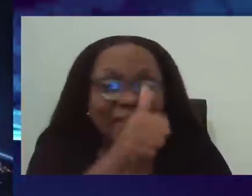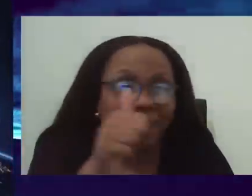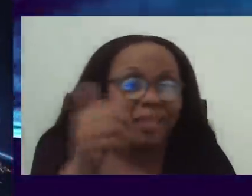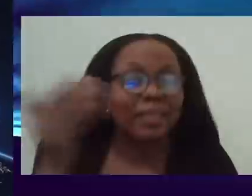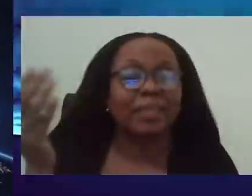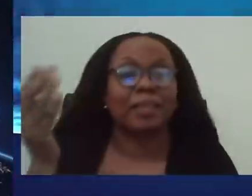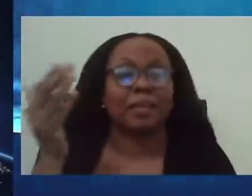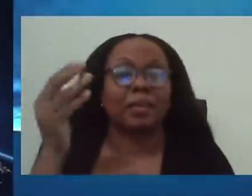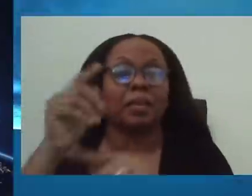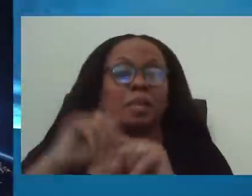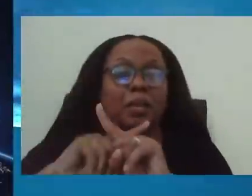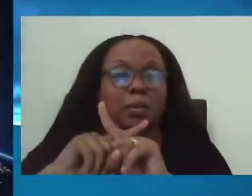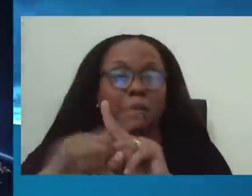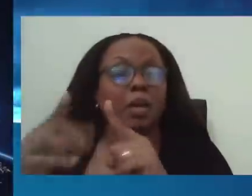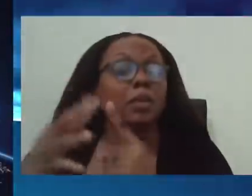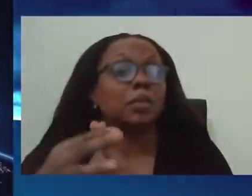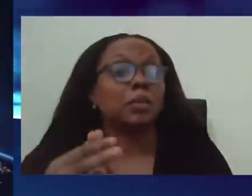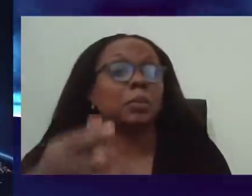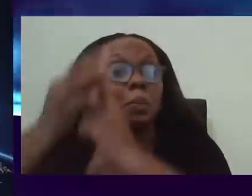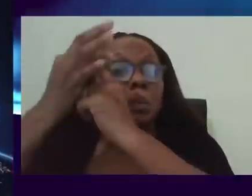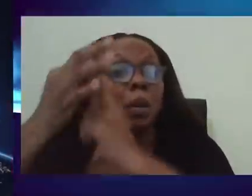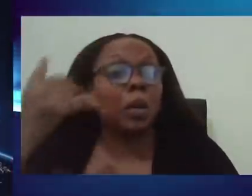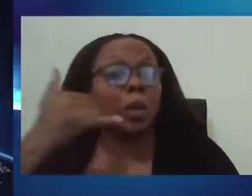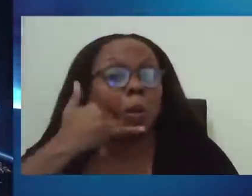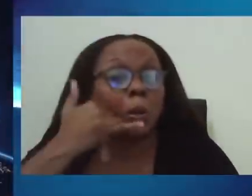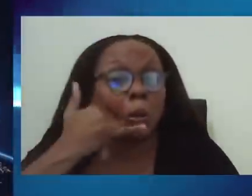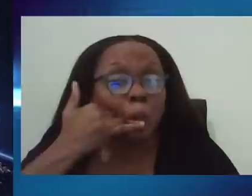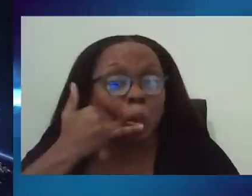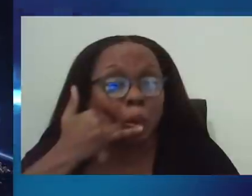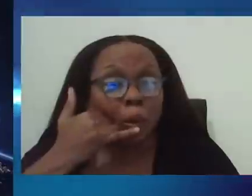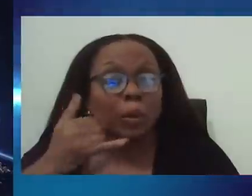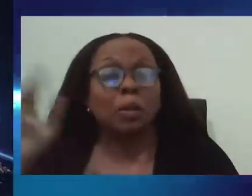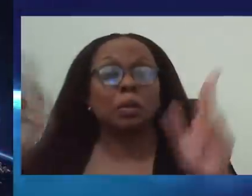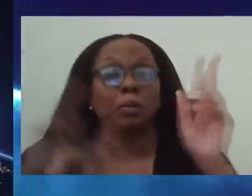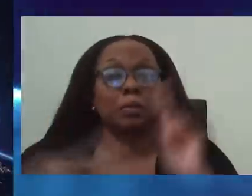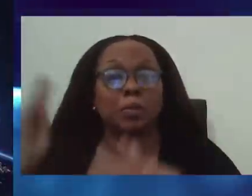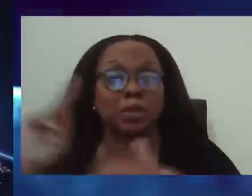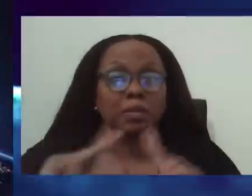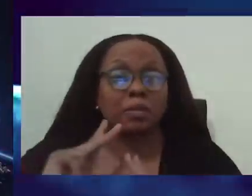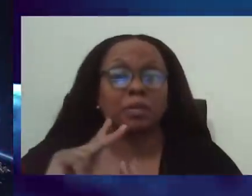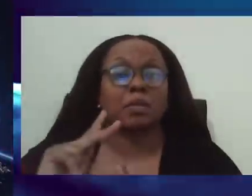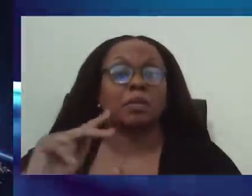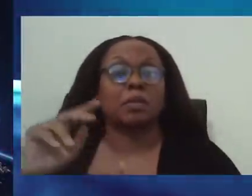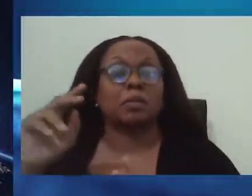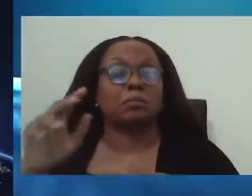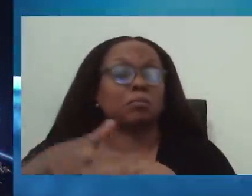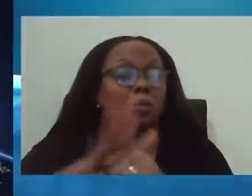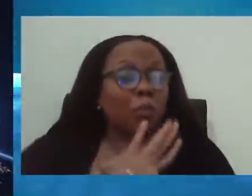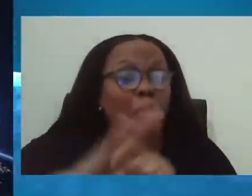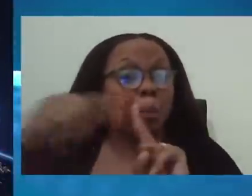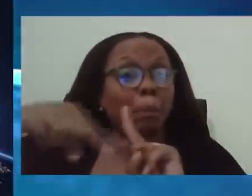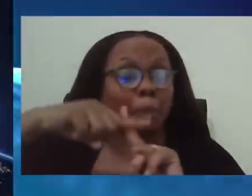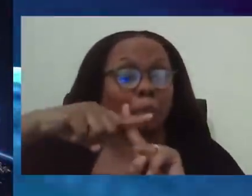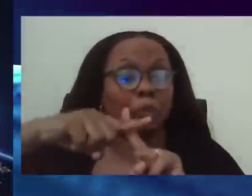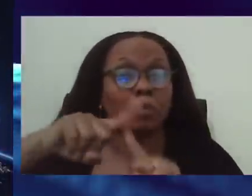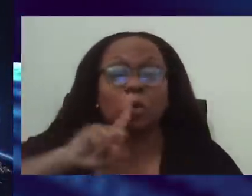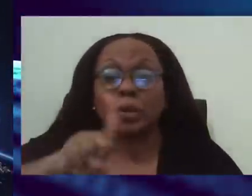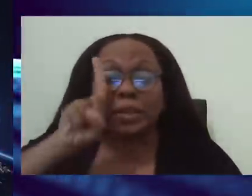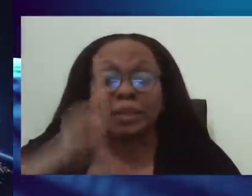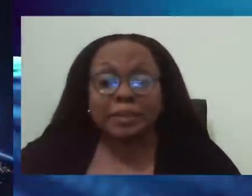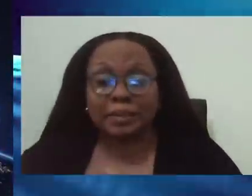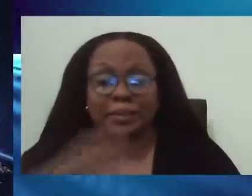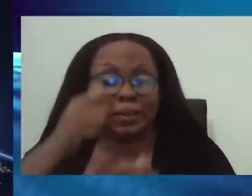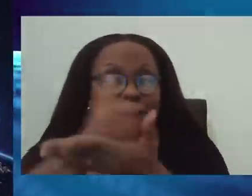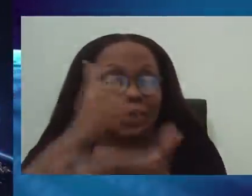but we want to have a special line for those COVID positive persons who need to get the help